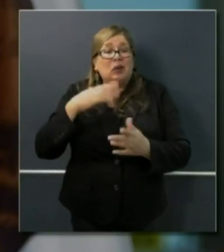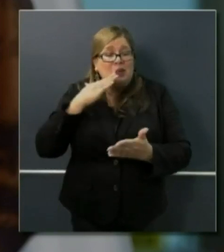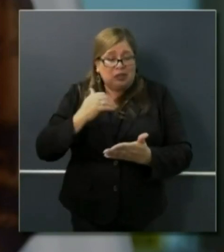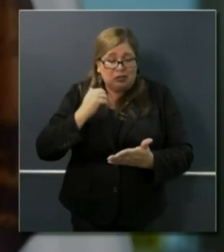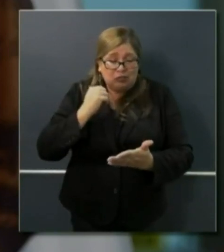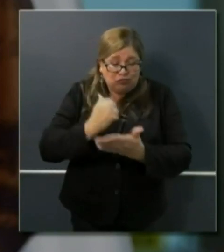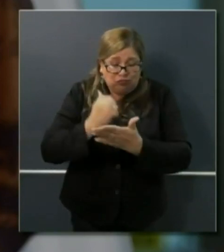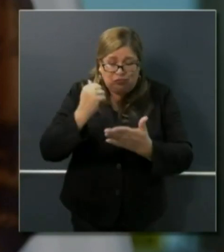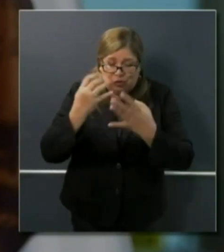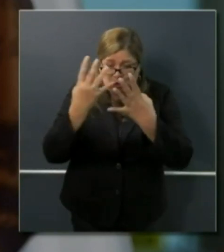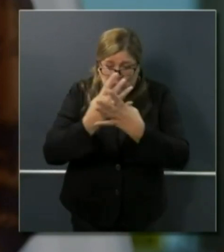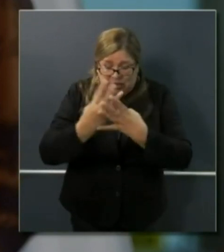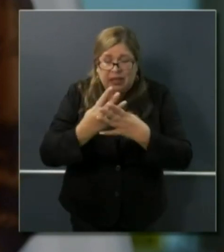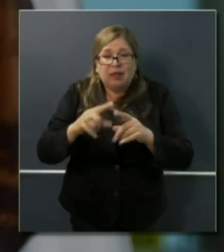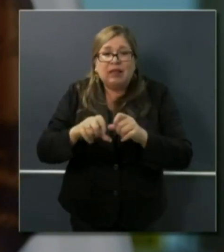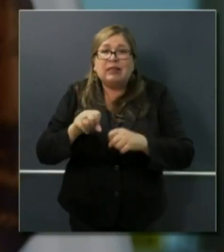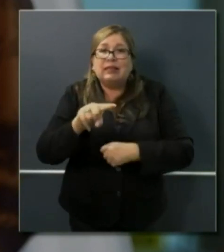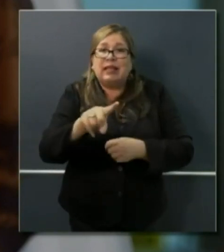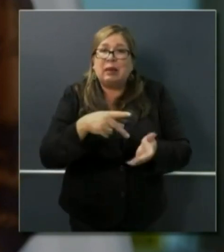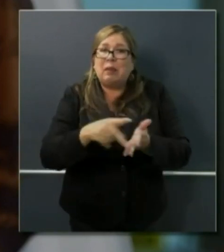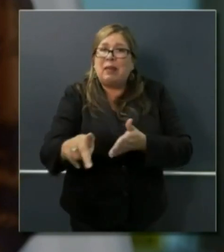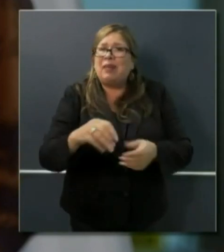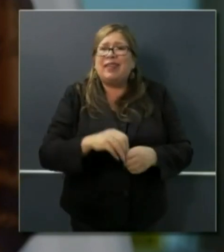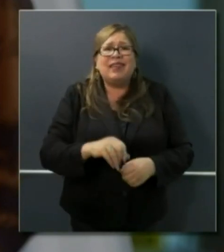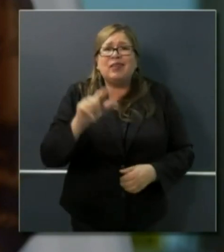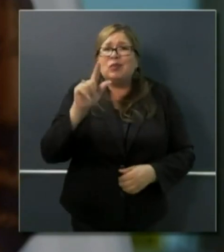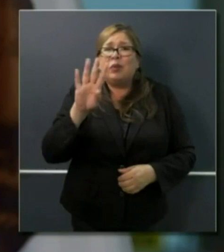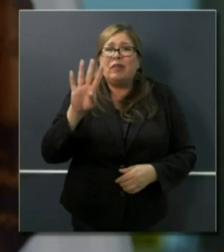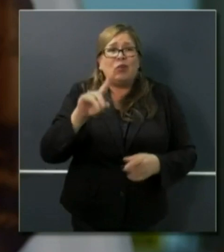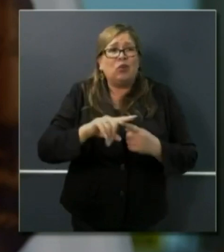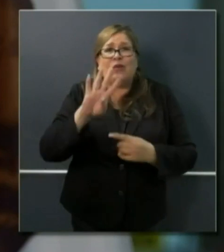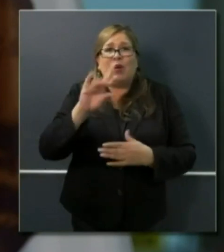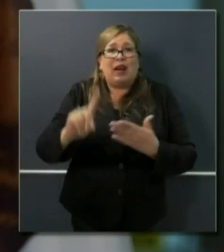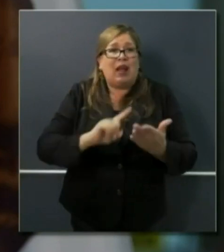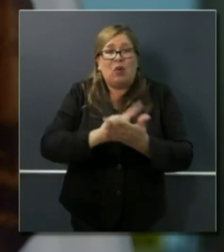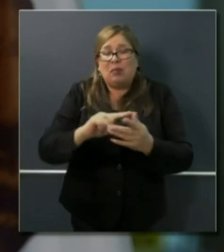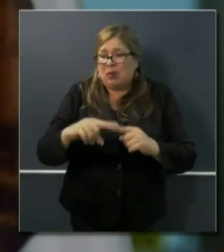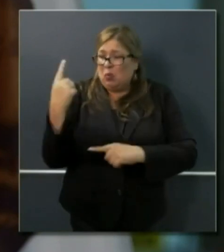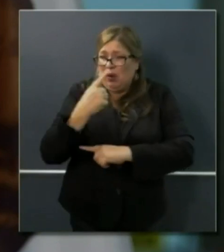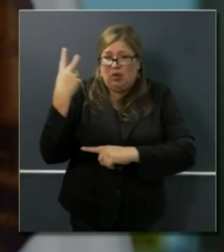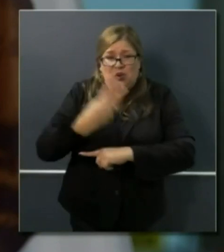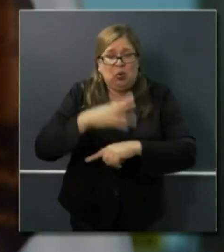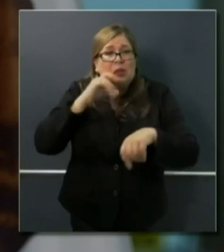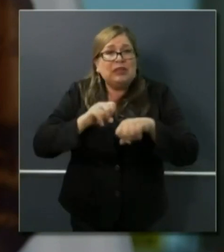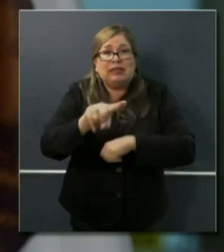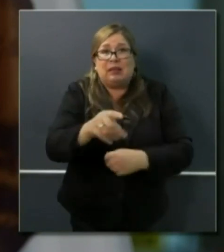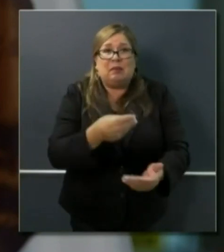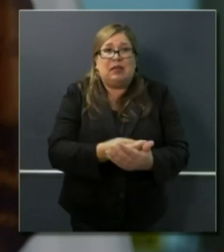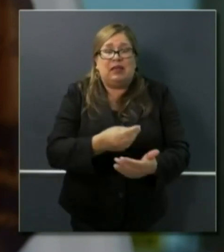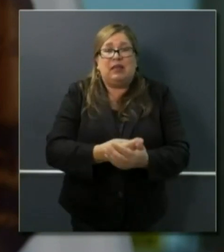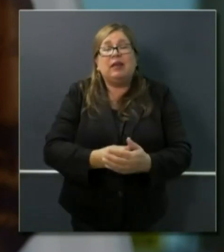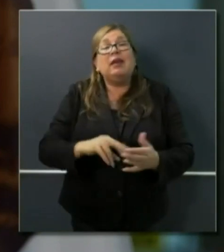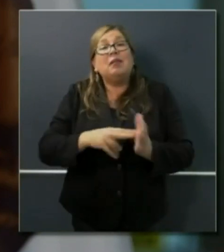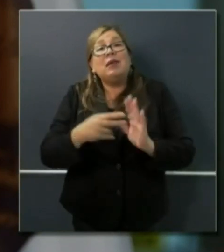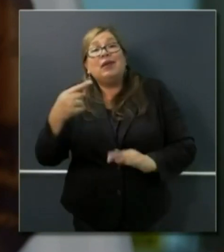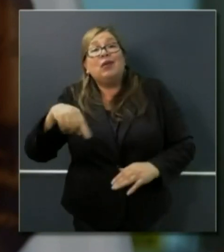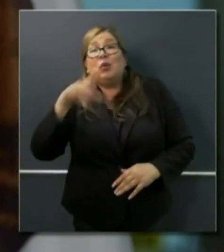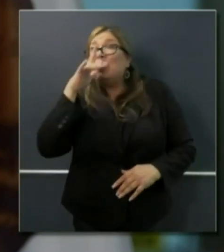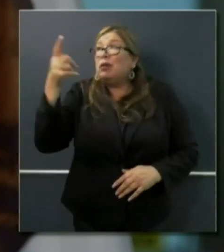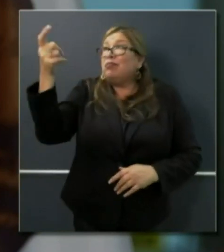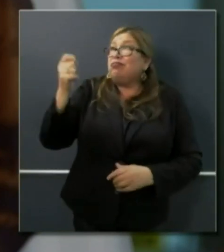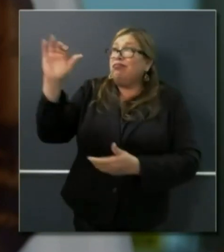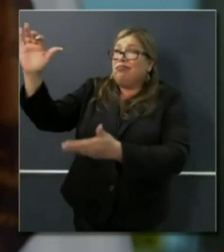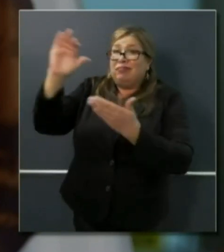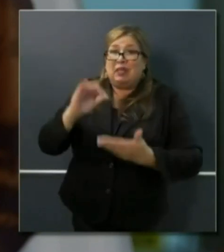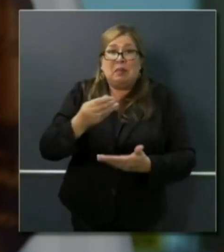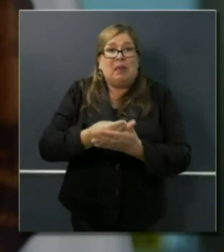within 24 to 48 hours. So those first payments should be out by April 30th. I know many of you have been waiting for that.